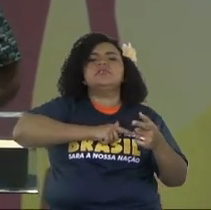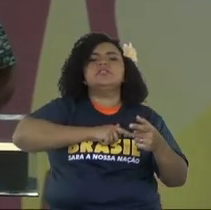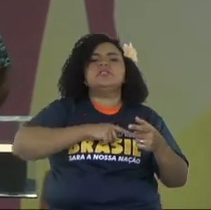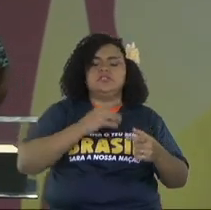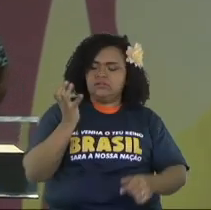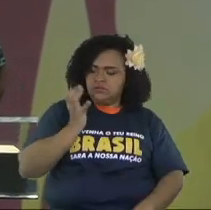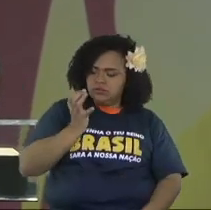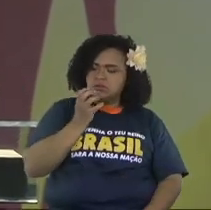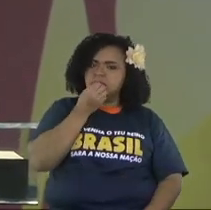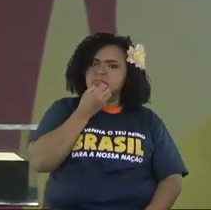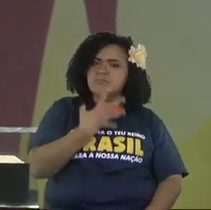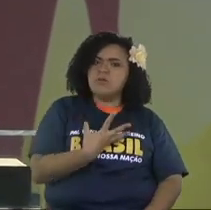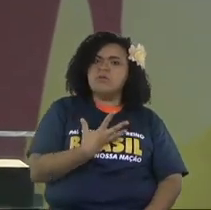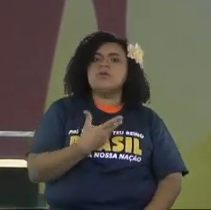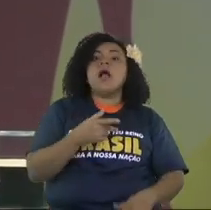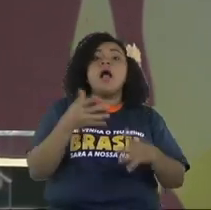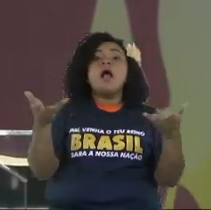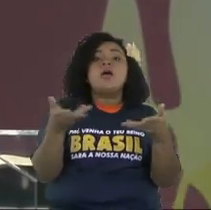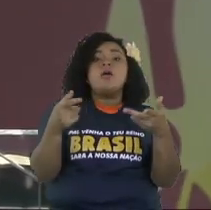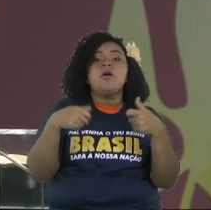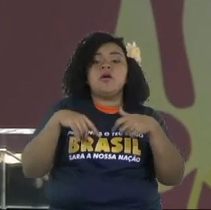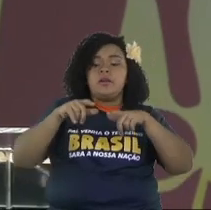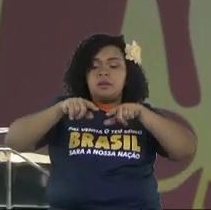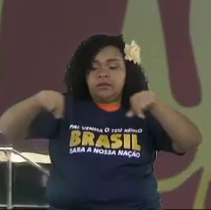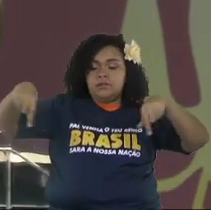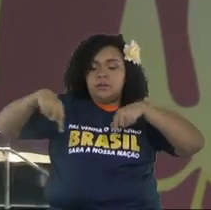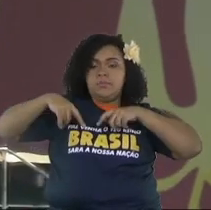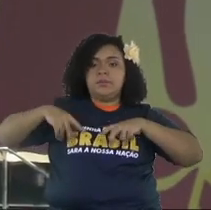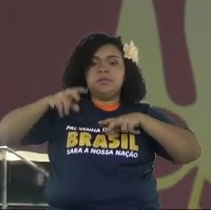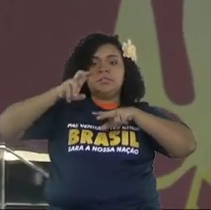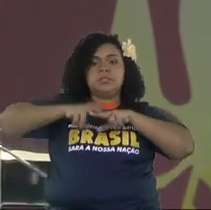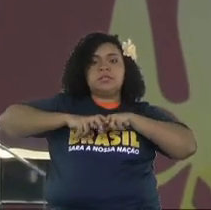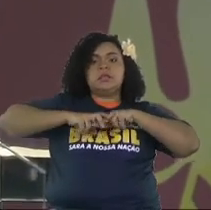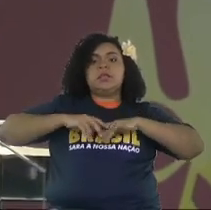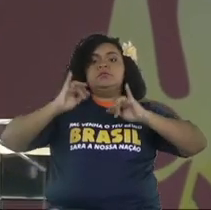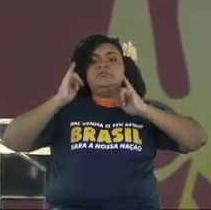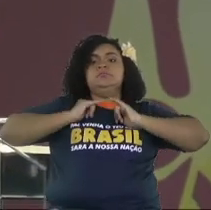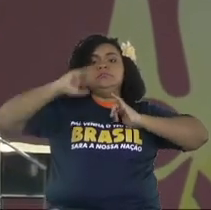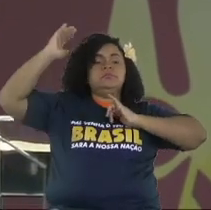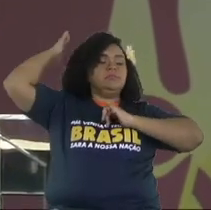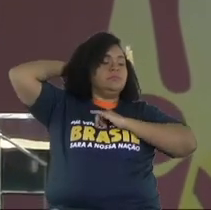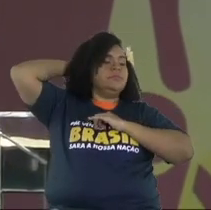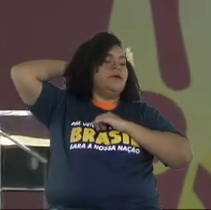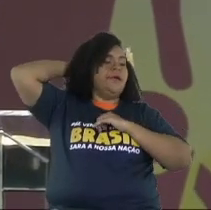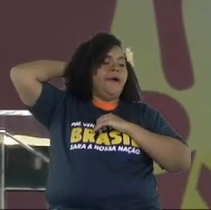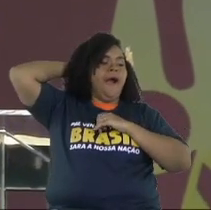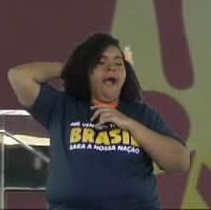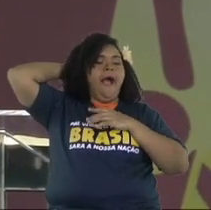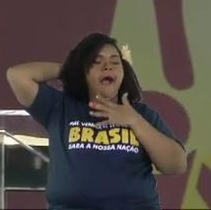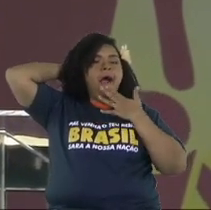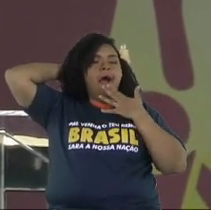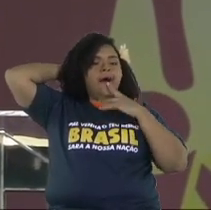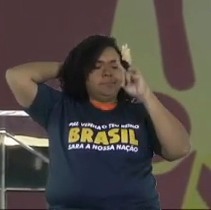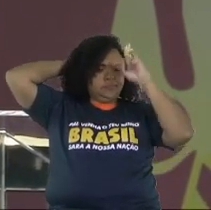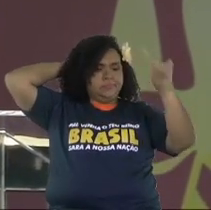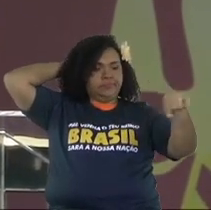observe and sit in a couch and he doesn't